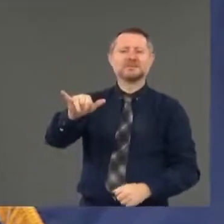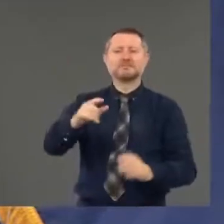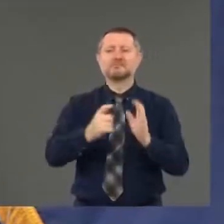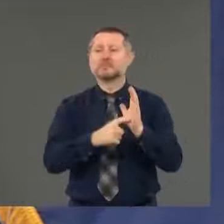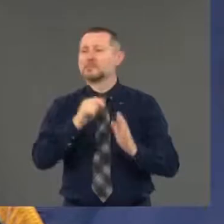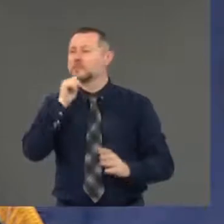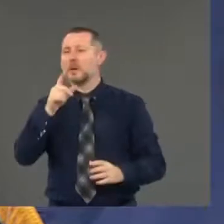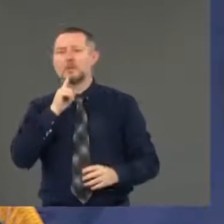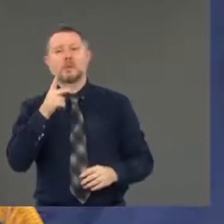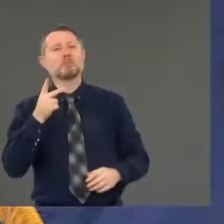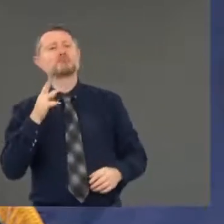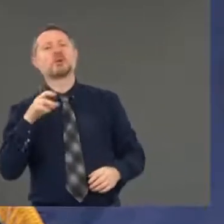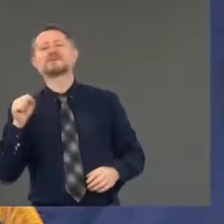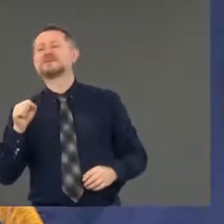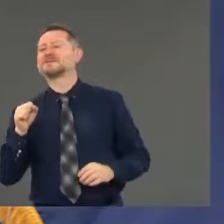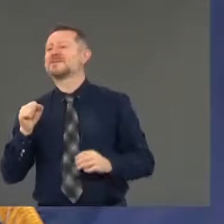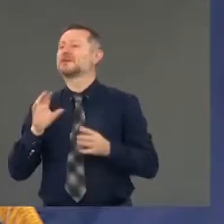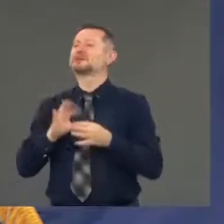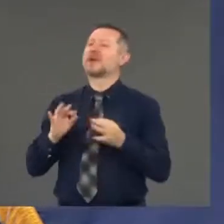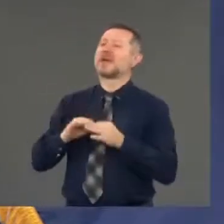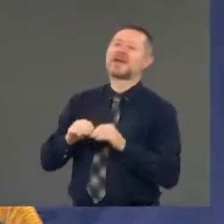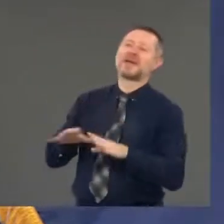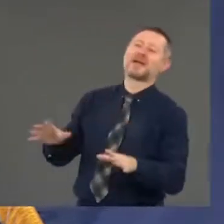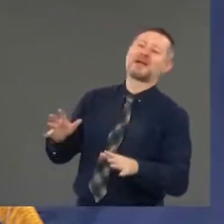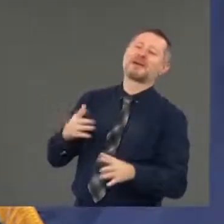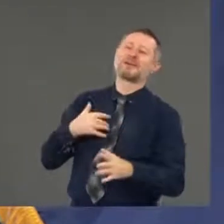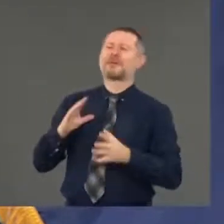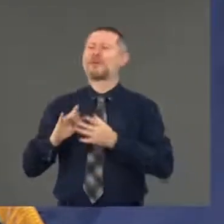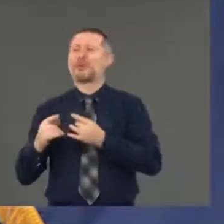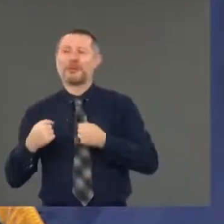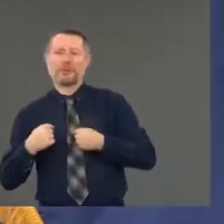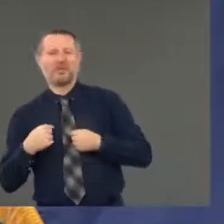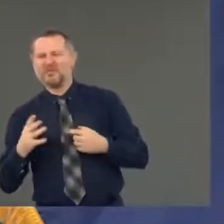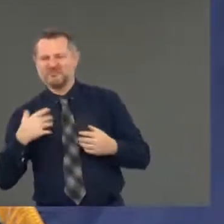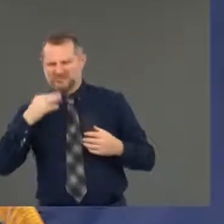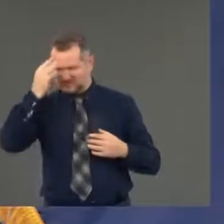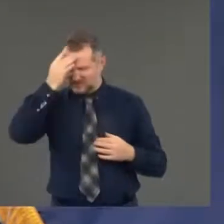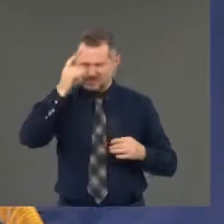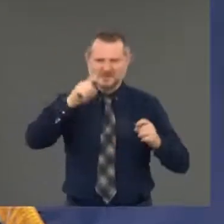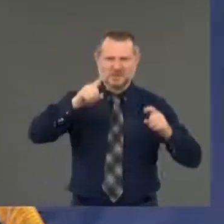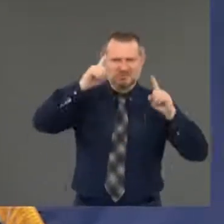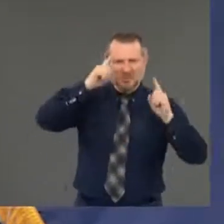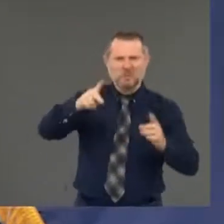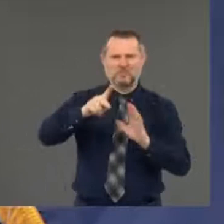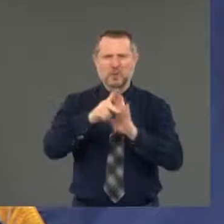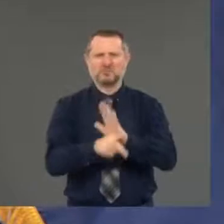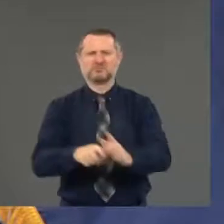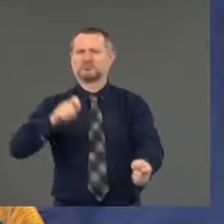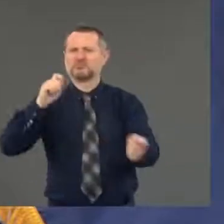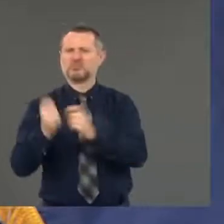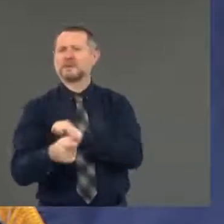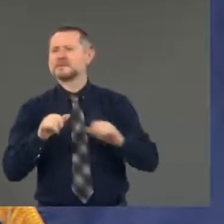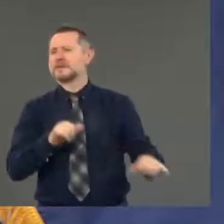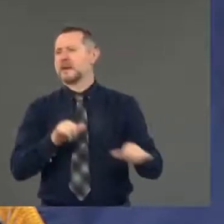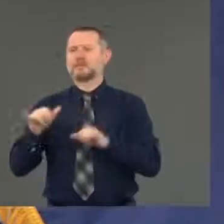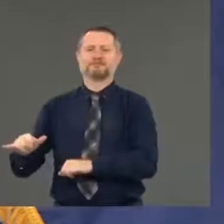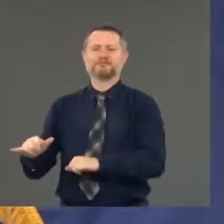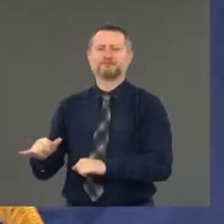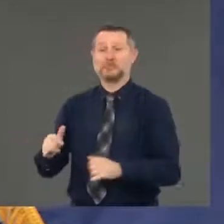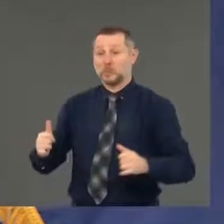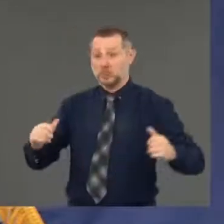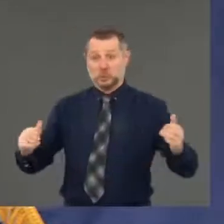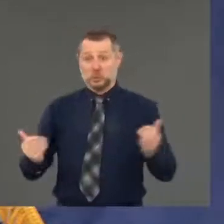thoughtful policy. That's what has to be done now. You have to reimagine the police department